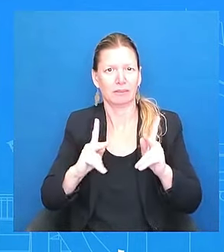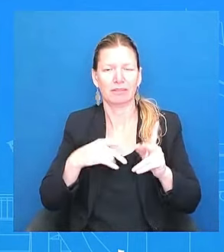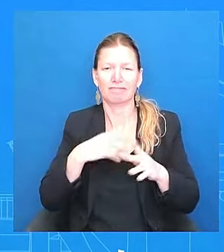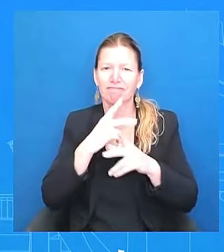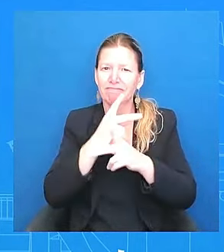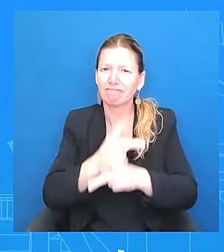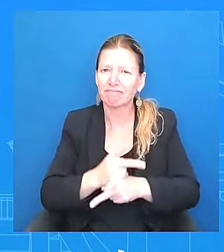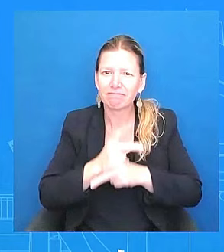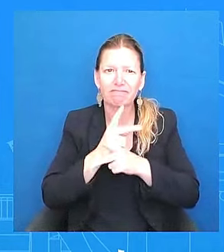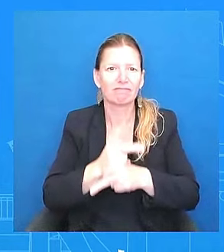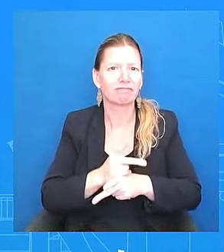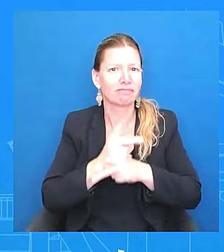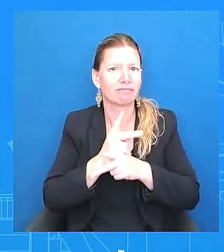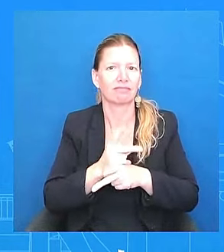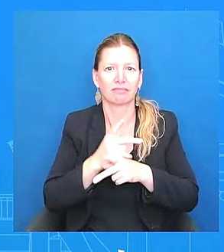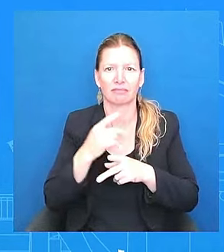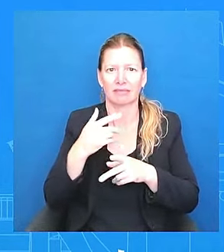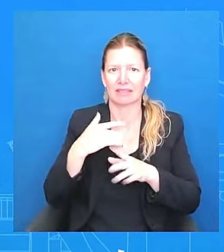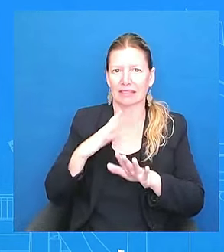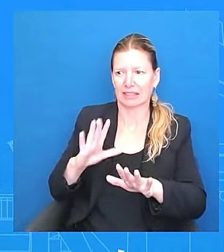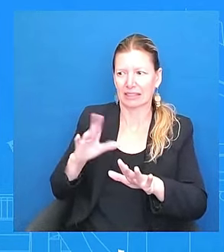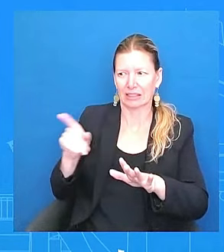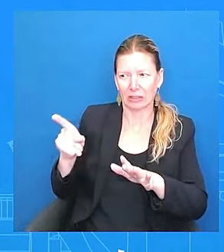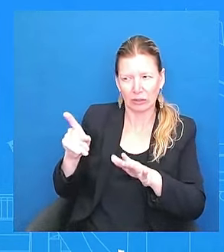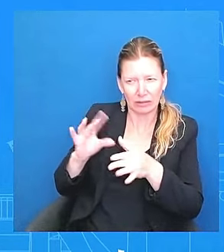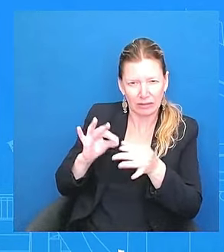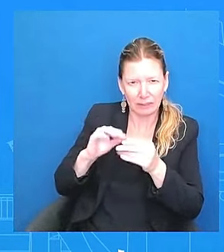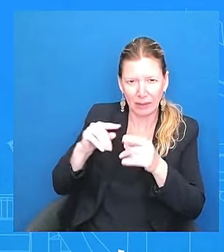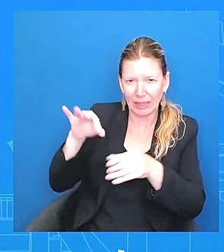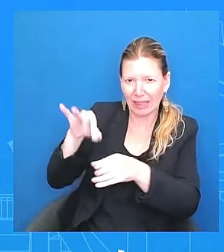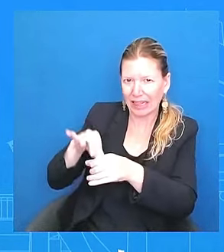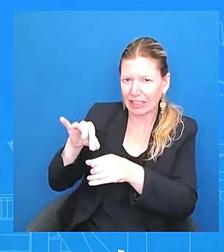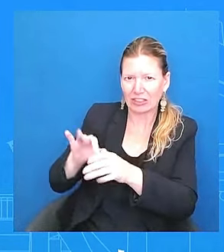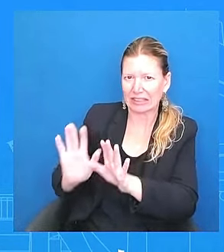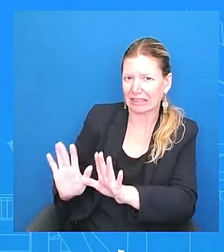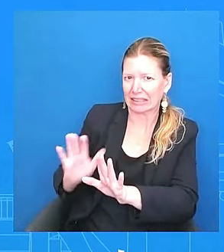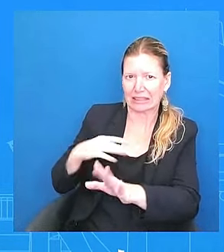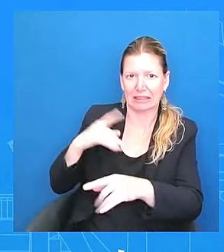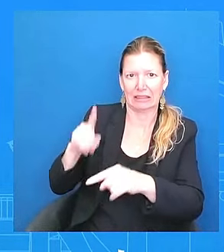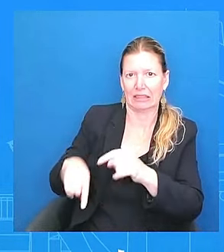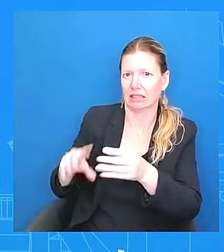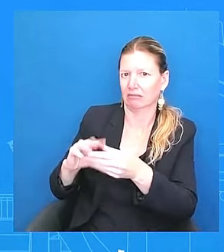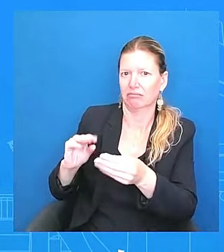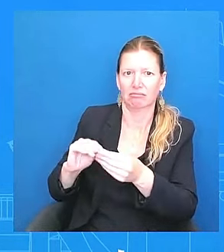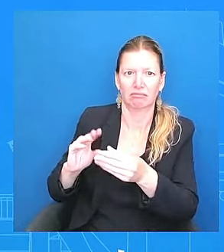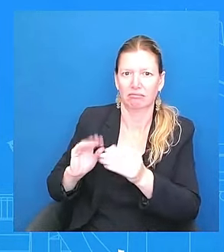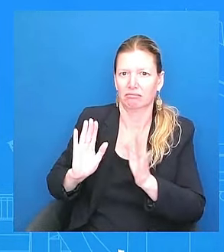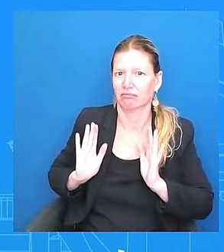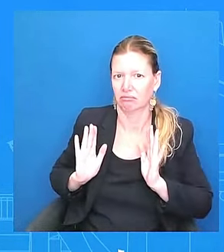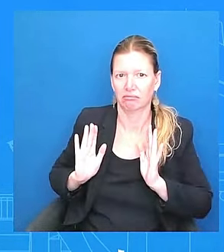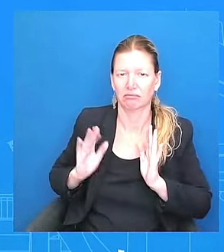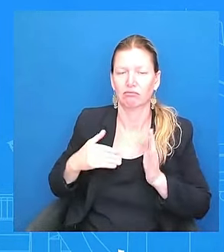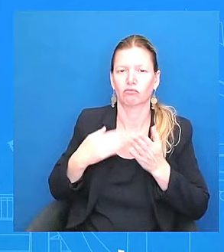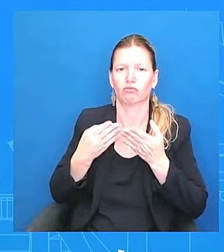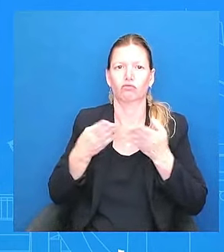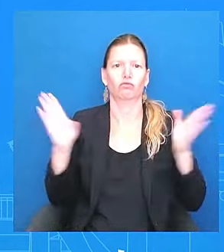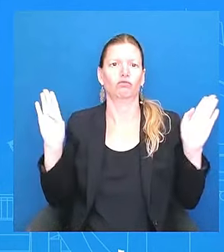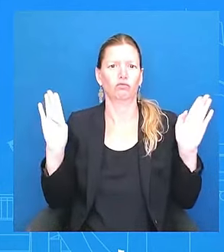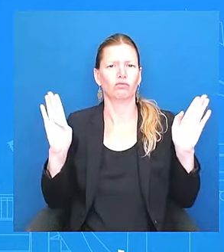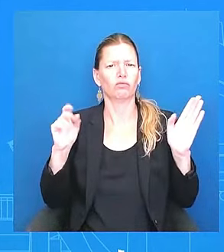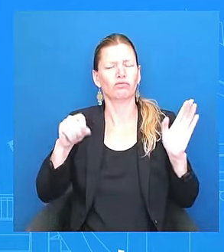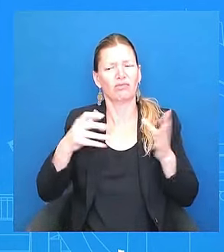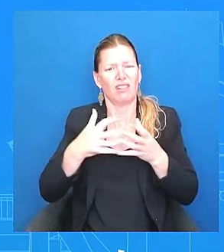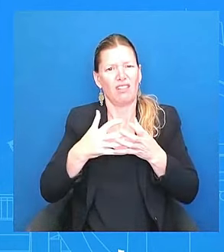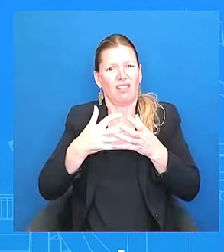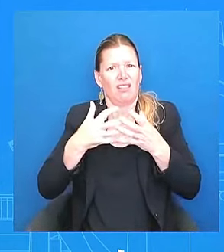broadly, there is a lot at stake. And we see that. We see that with Roe being overturned, the Dobbs decision. We